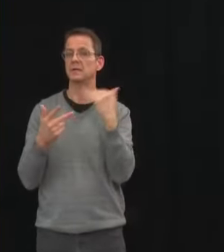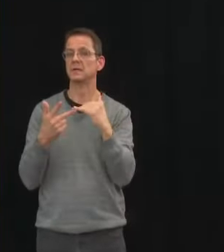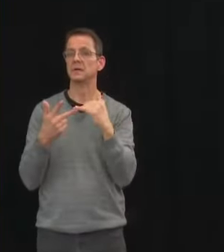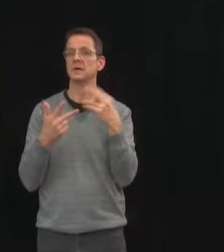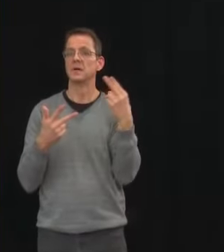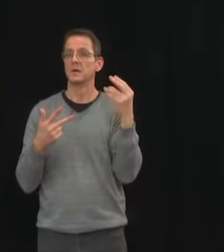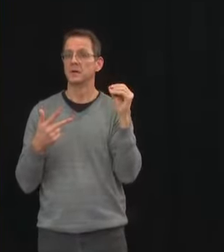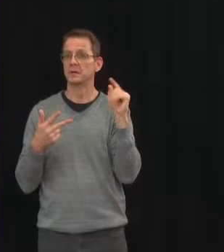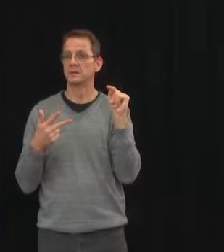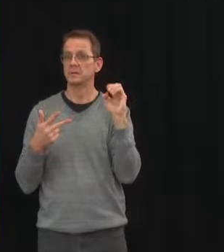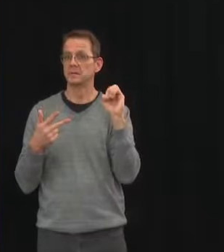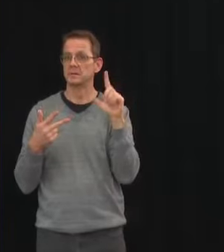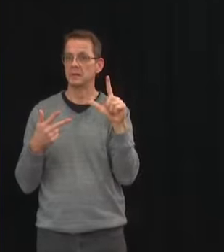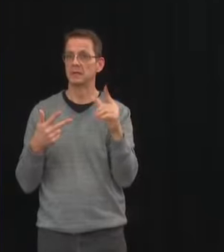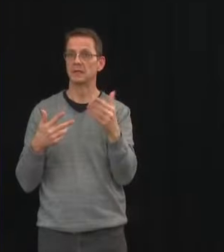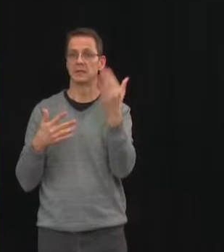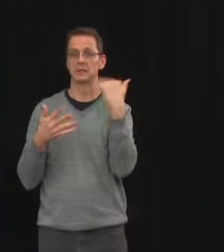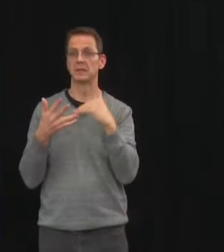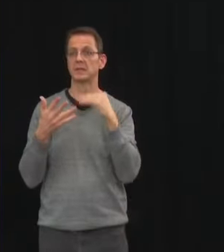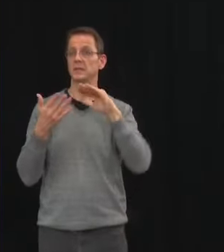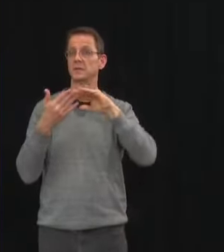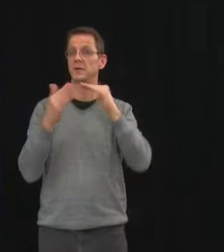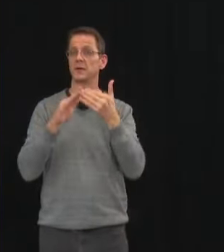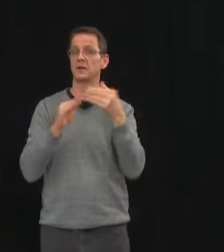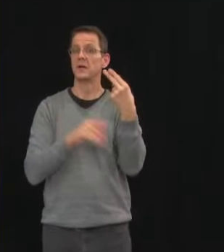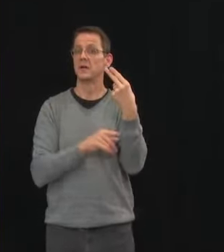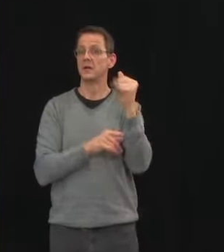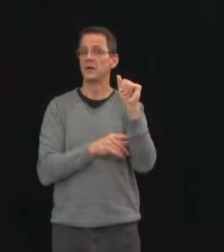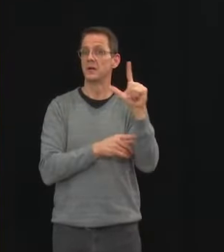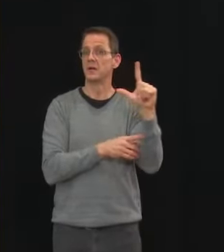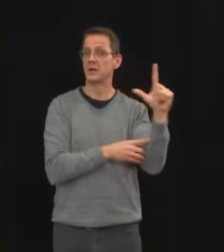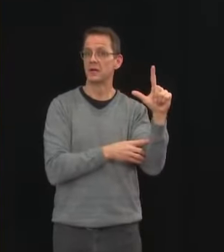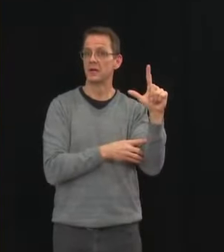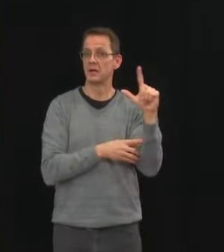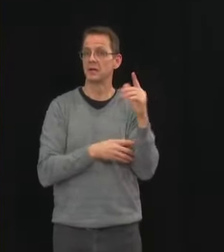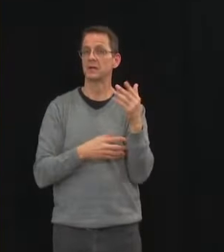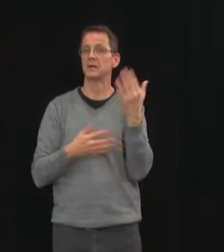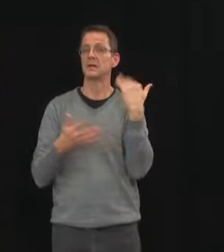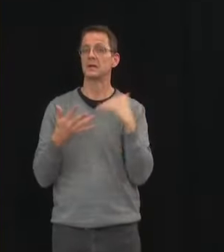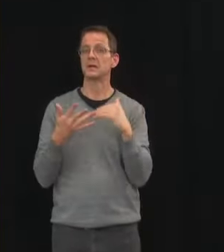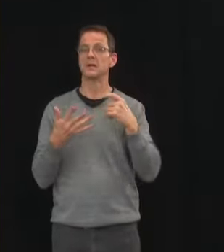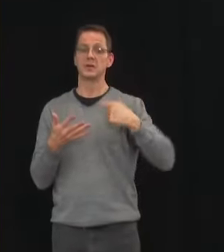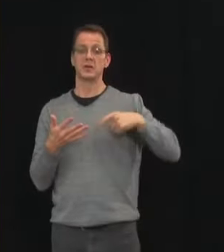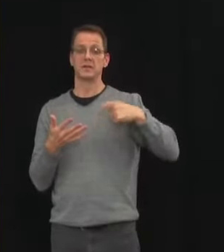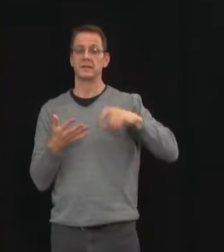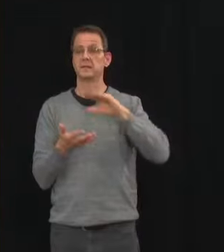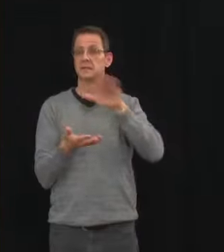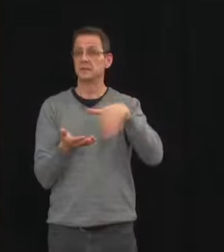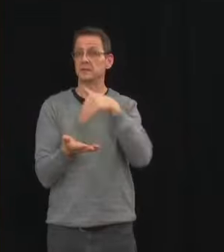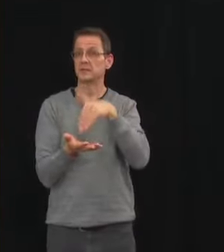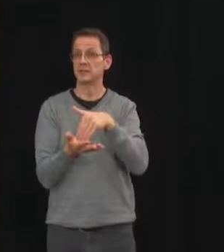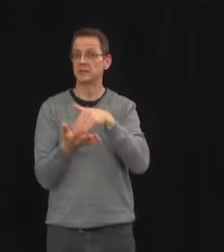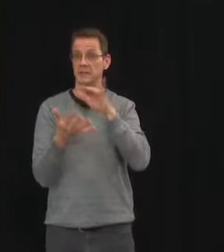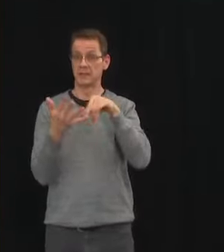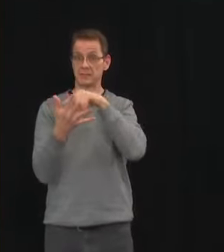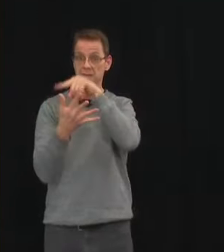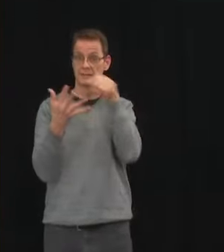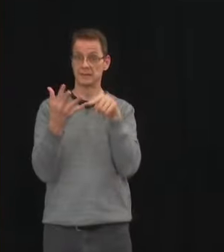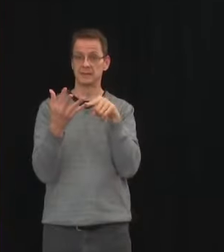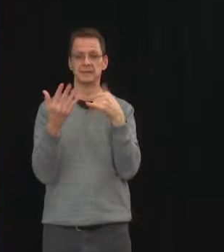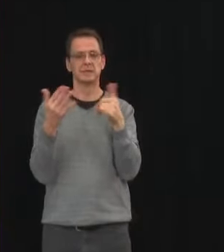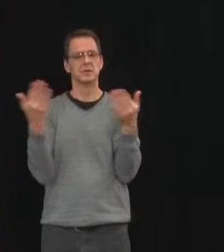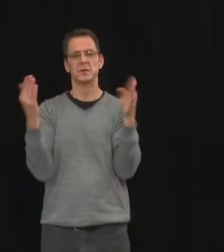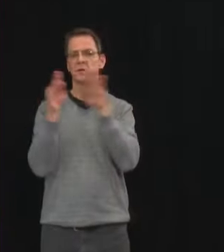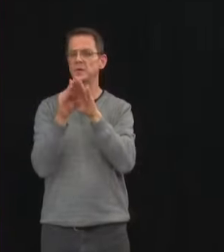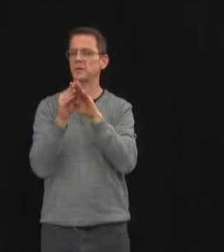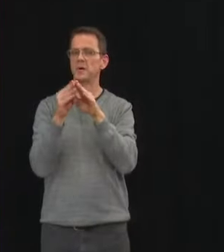And for that reason, we've chosen to hold off on easing restrictions on retail businesses for now. While we're all excited at the idea